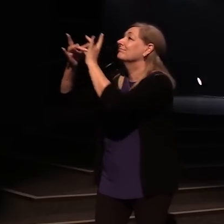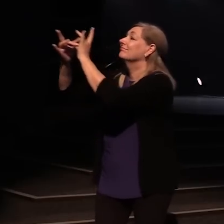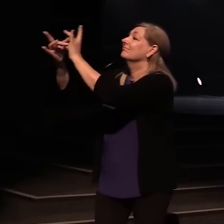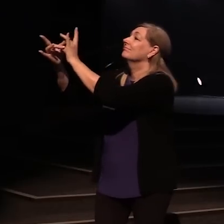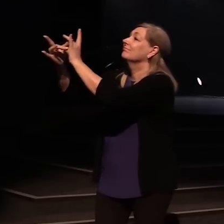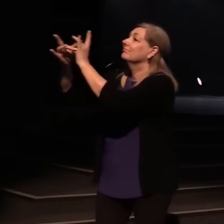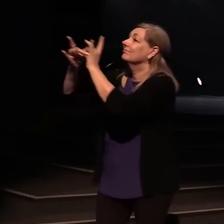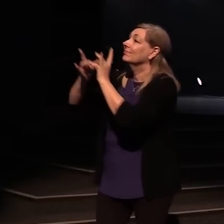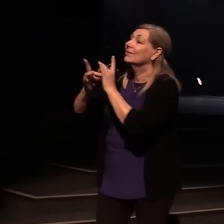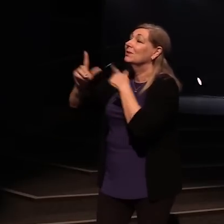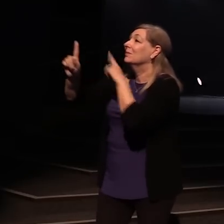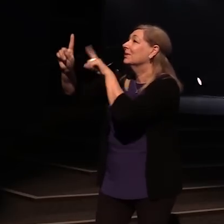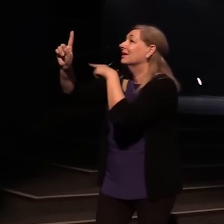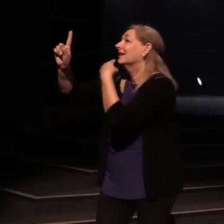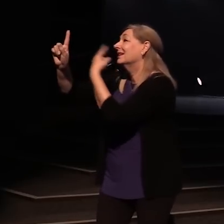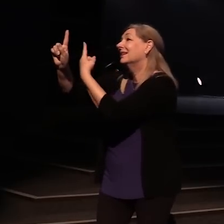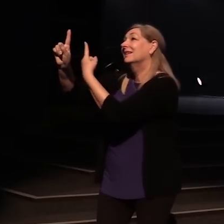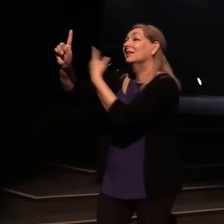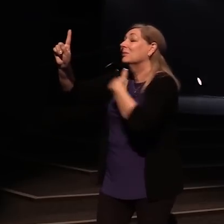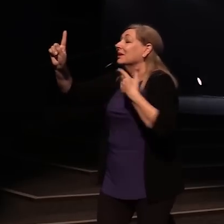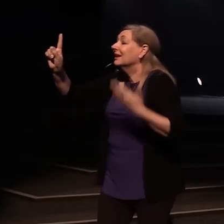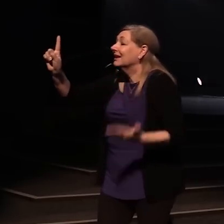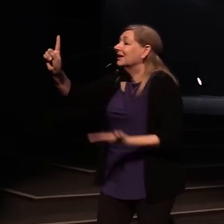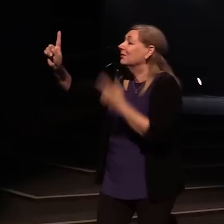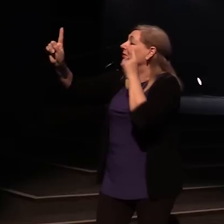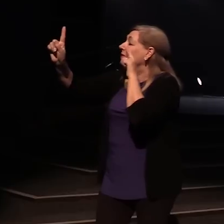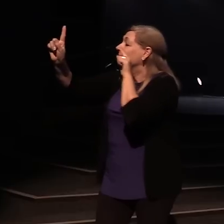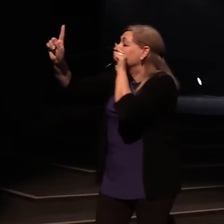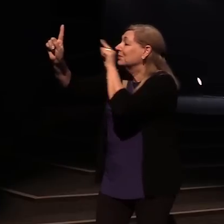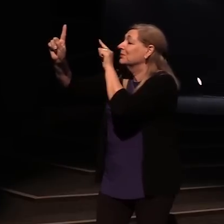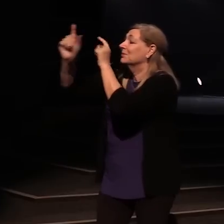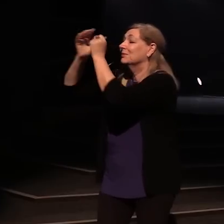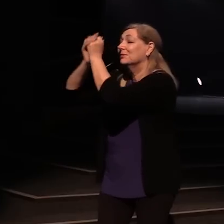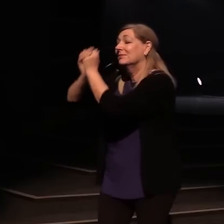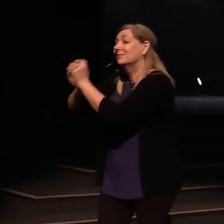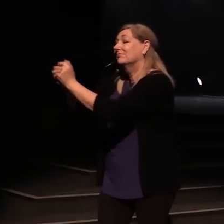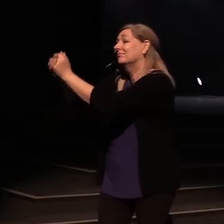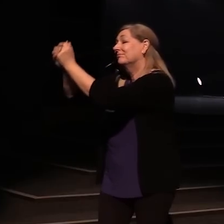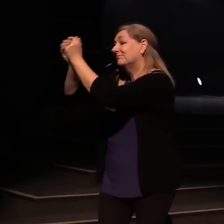And Jesus, we are here, we're here for you